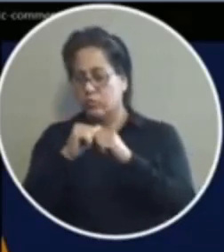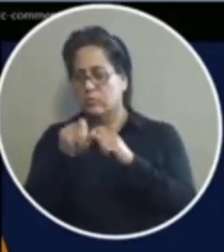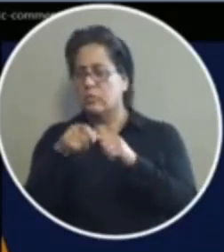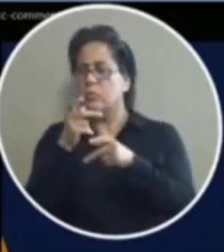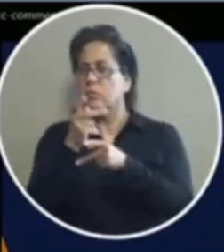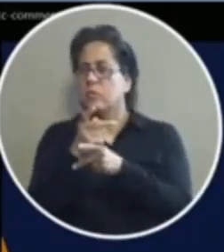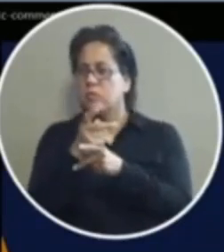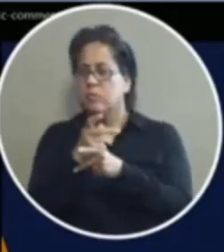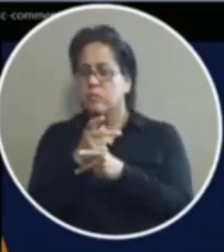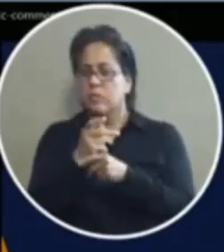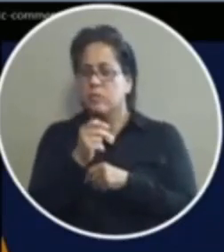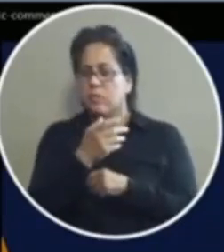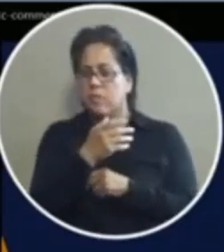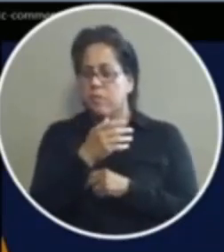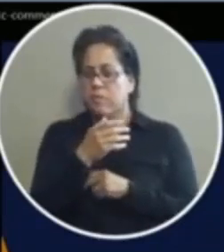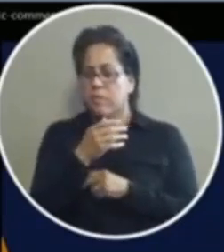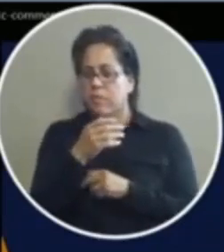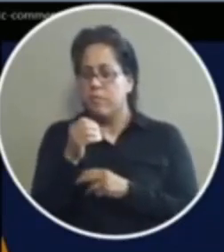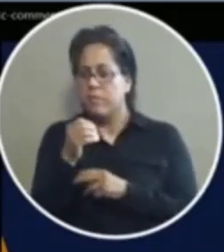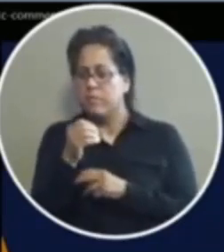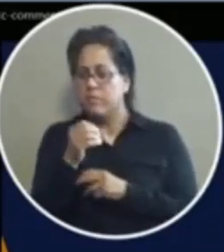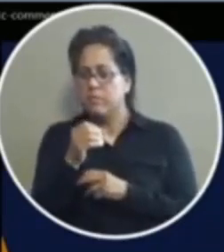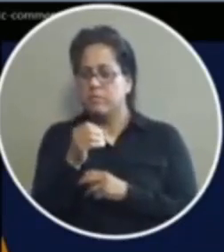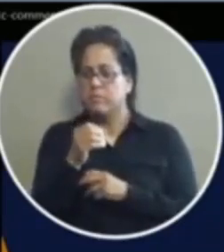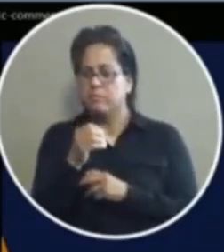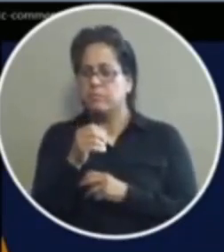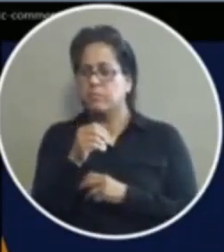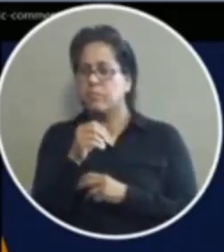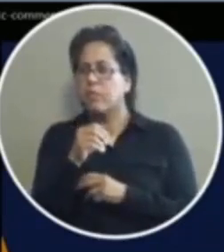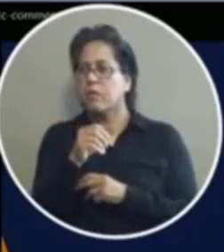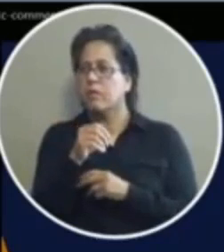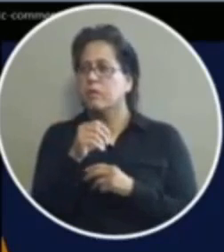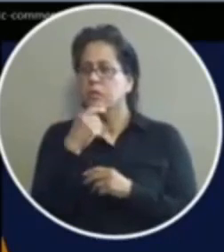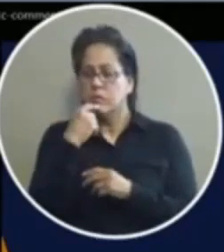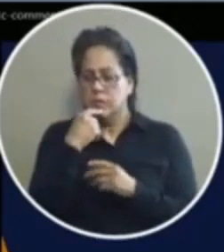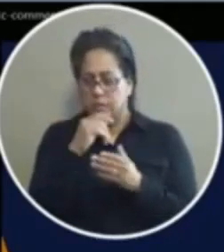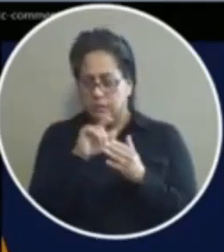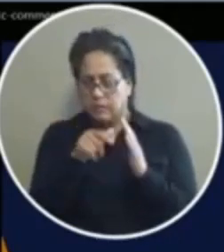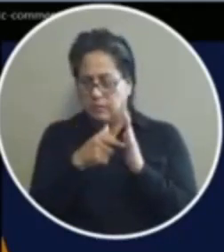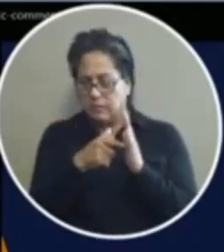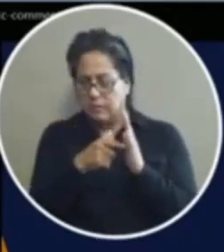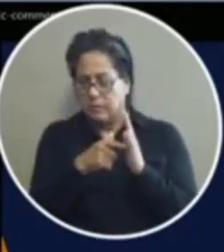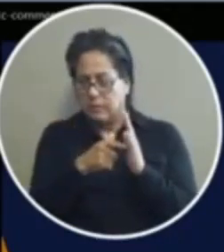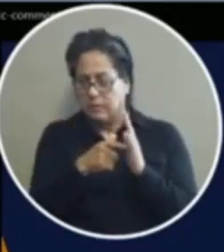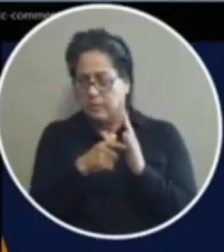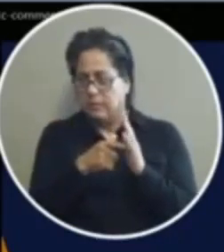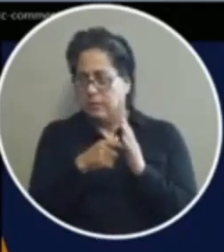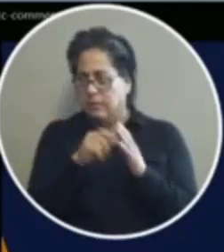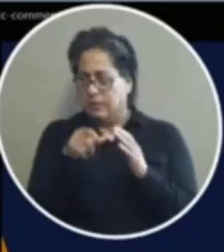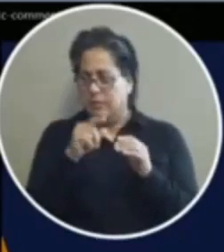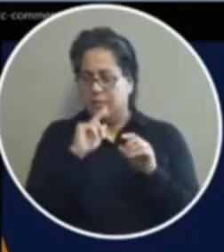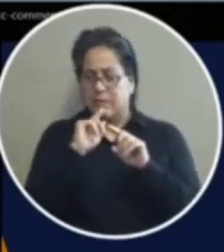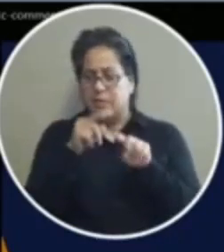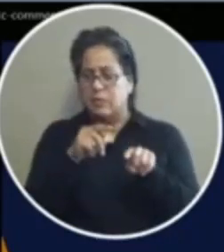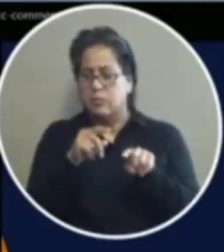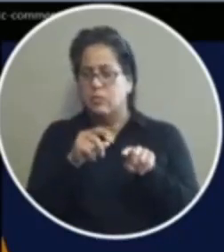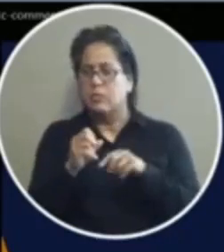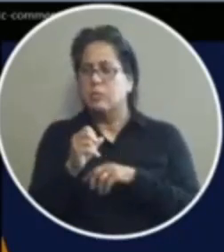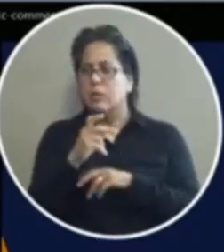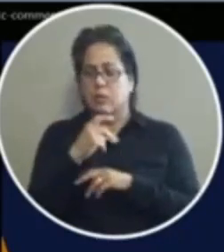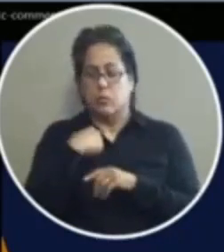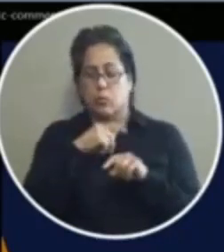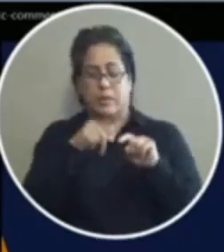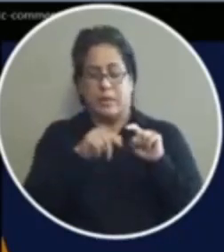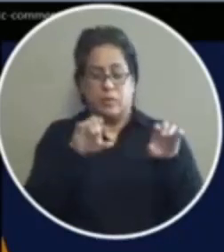lost on me it shouldn't be lost on anybody dealing with this but to say that it's to say that it is to say that the answer to come back is we